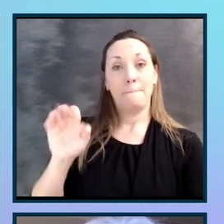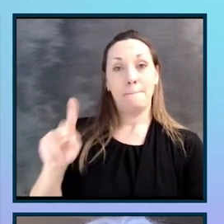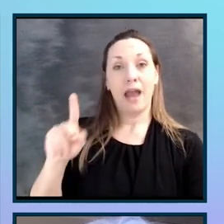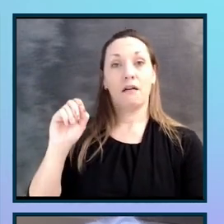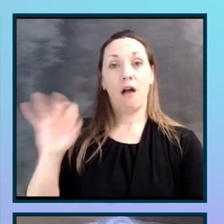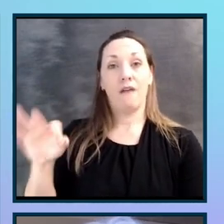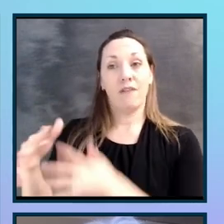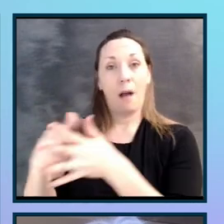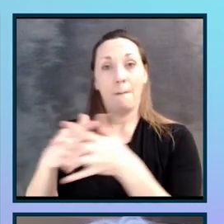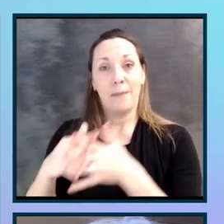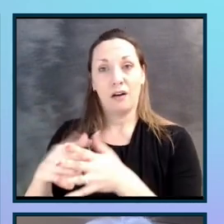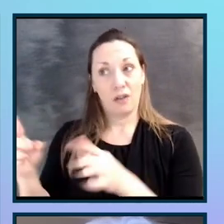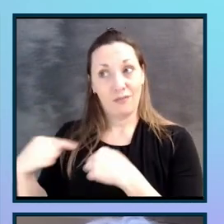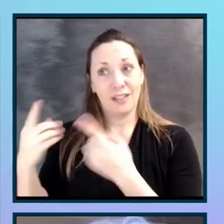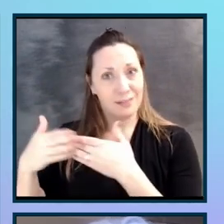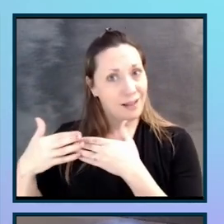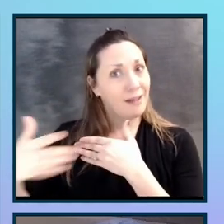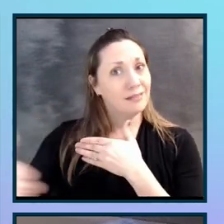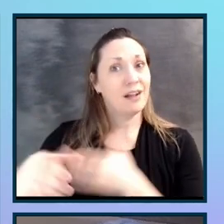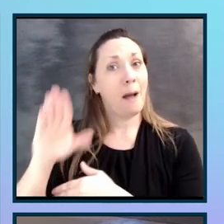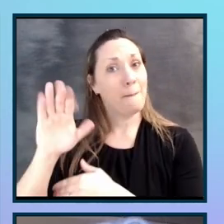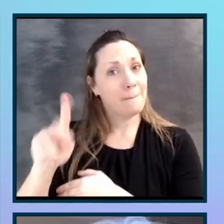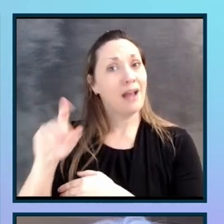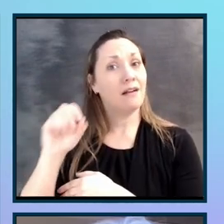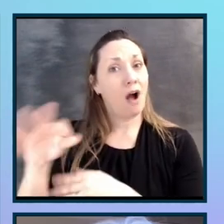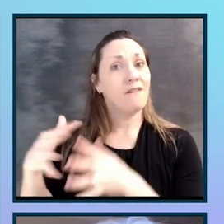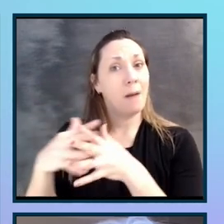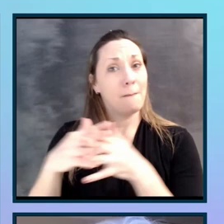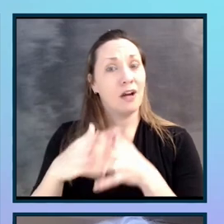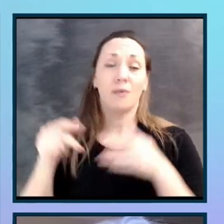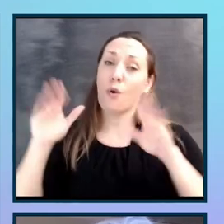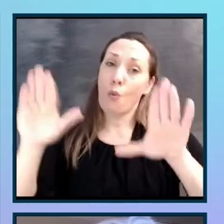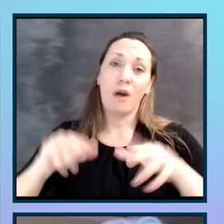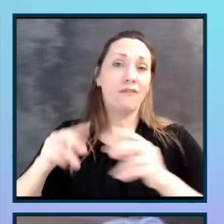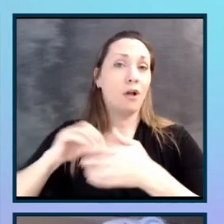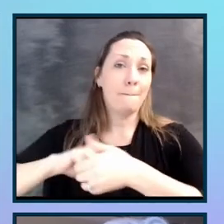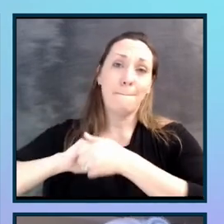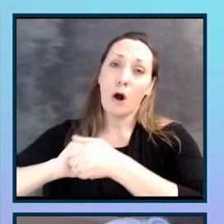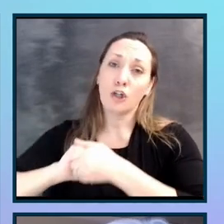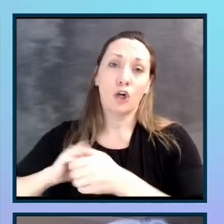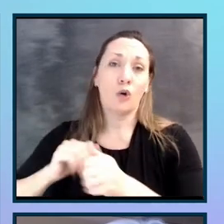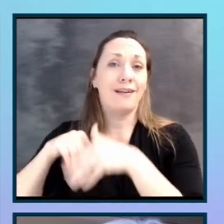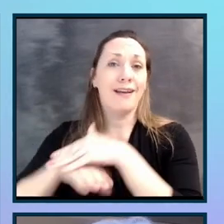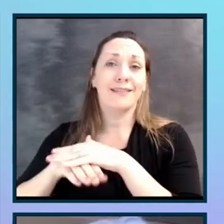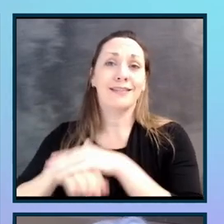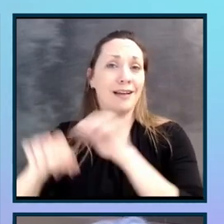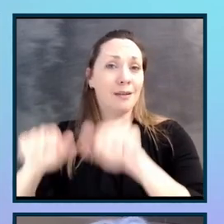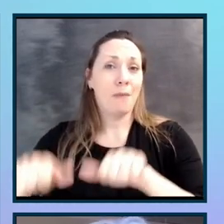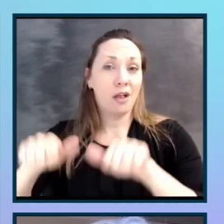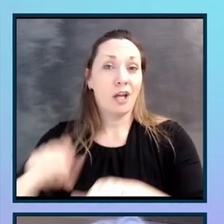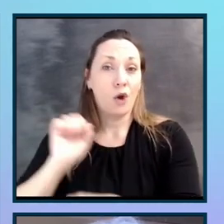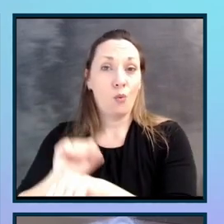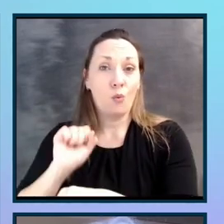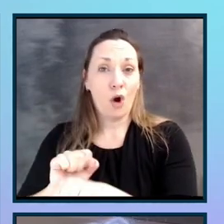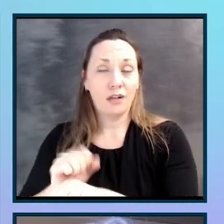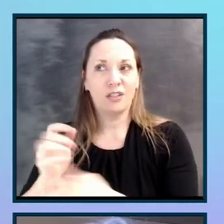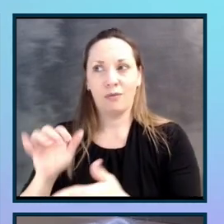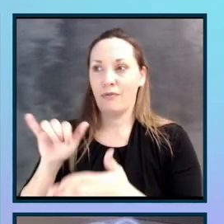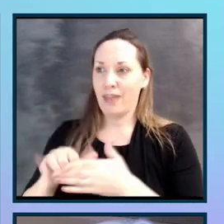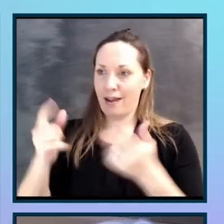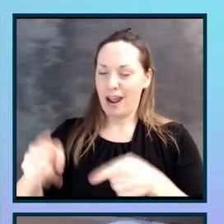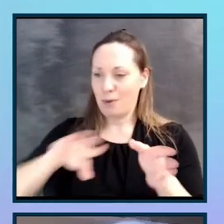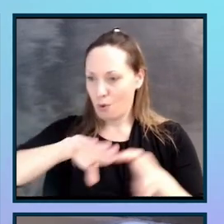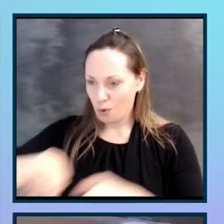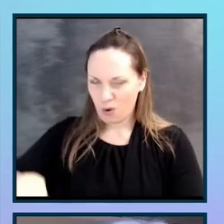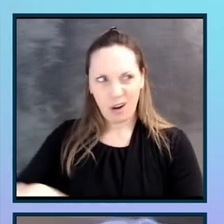since then, Bank America has been a wonderful partner in accessibility work. So we did that. We're like, whoa, was that just luck?